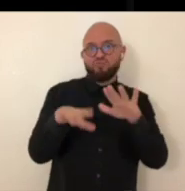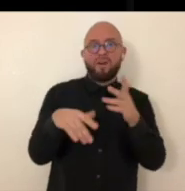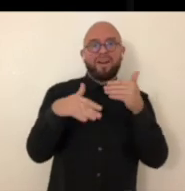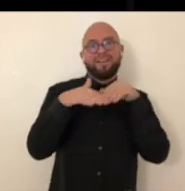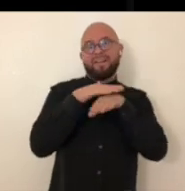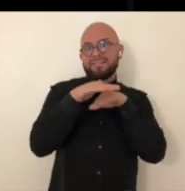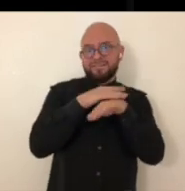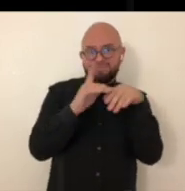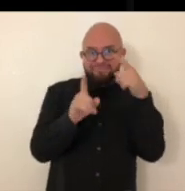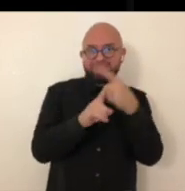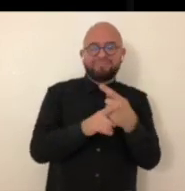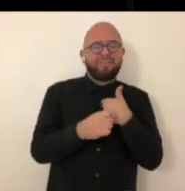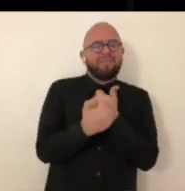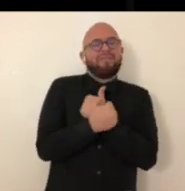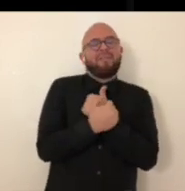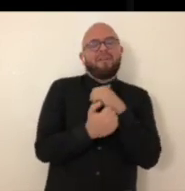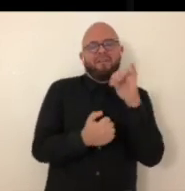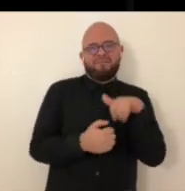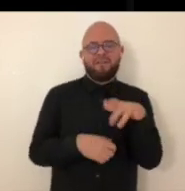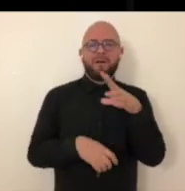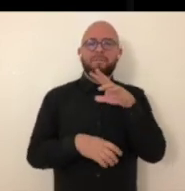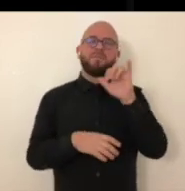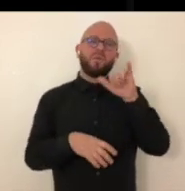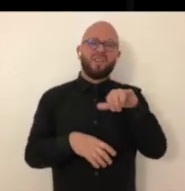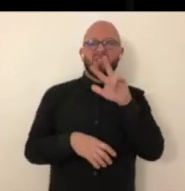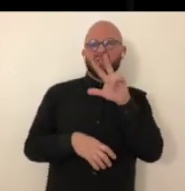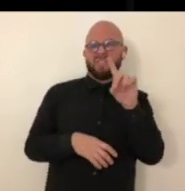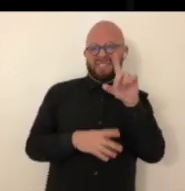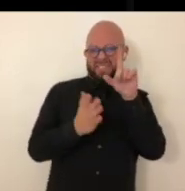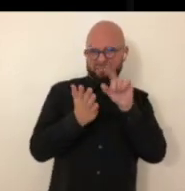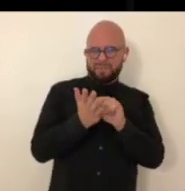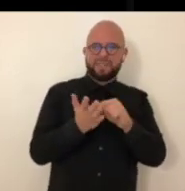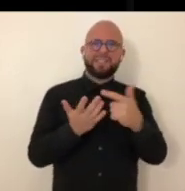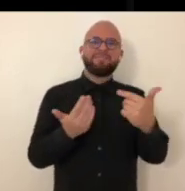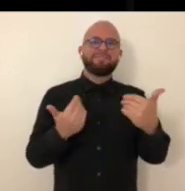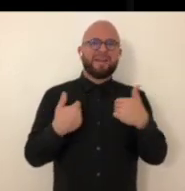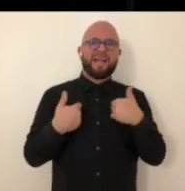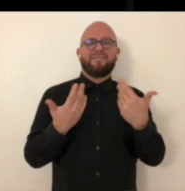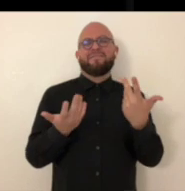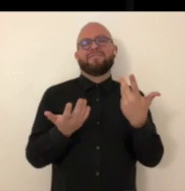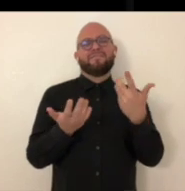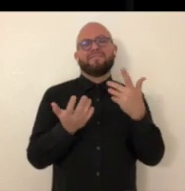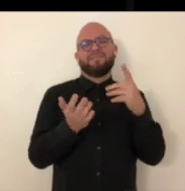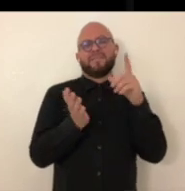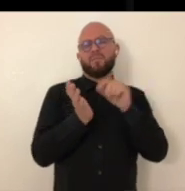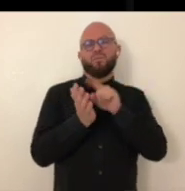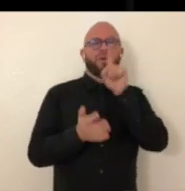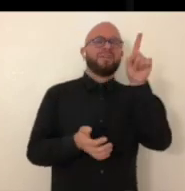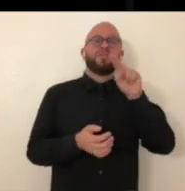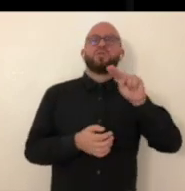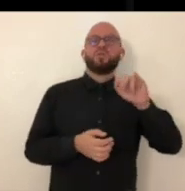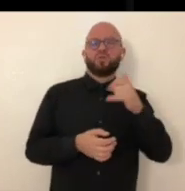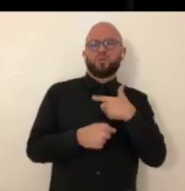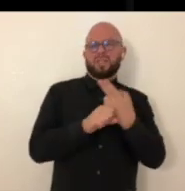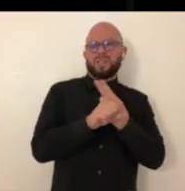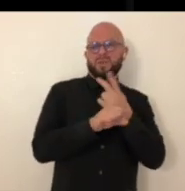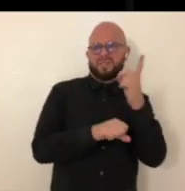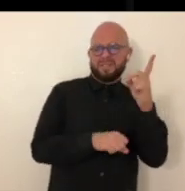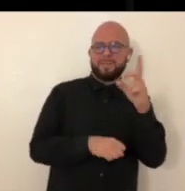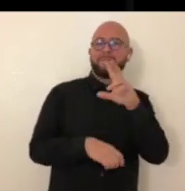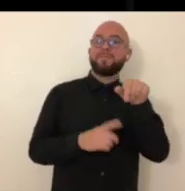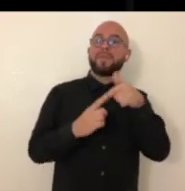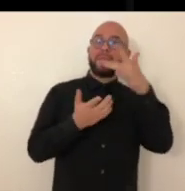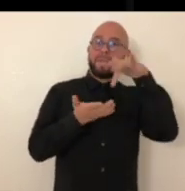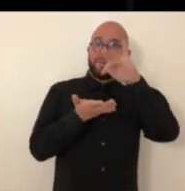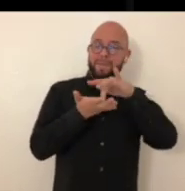subway which I think is really wonderful and accessible I love I love doing that um and then those are 3D printed I have a